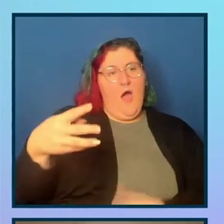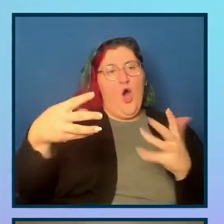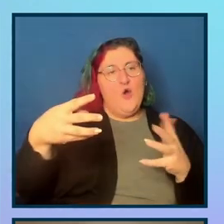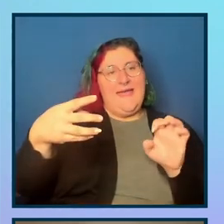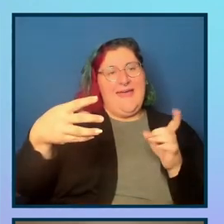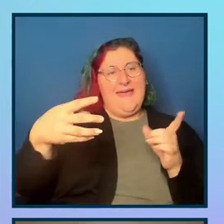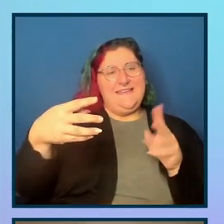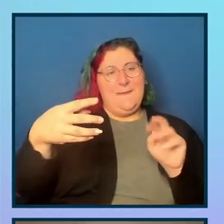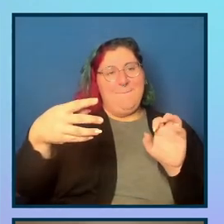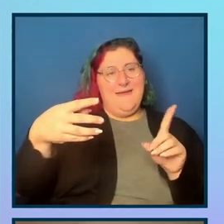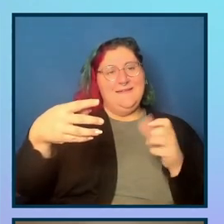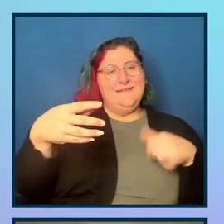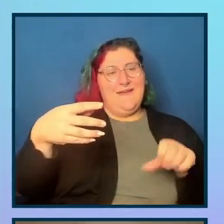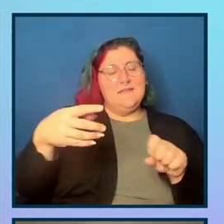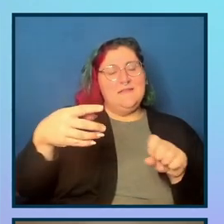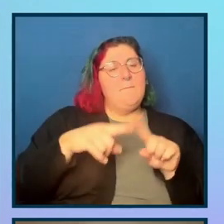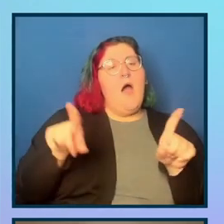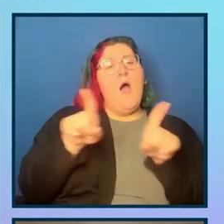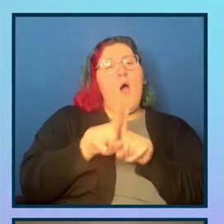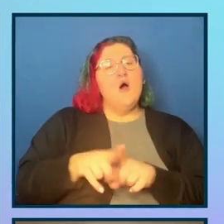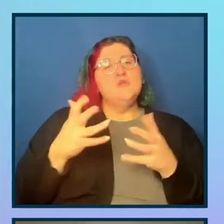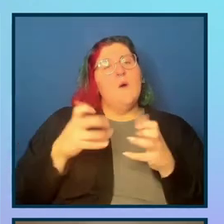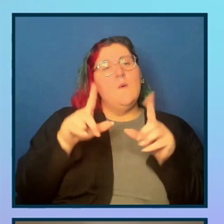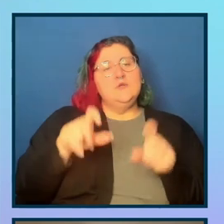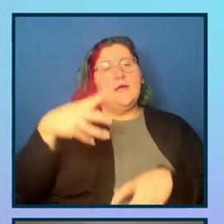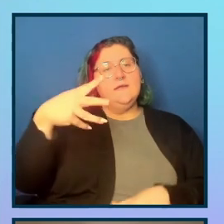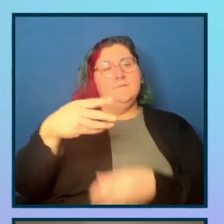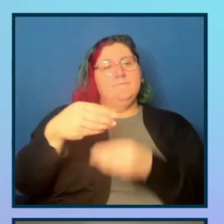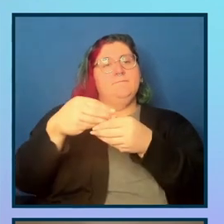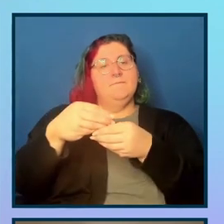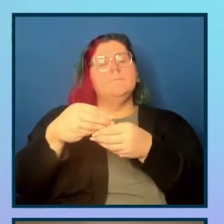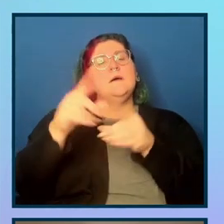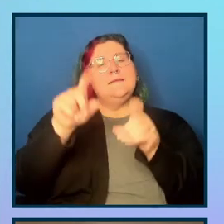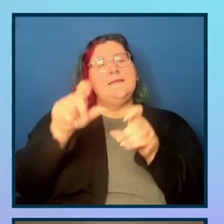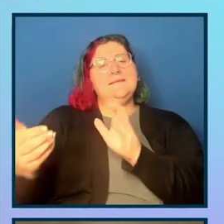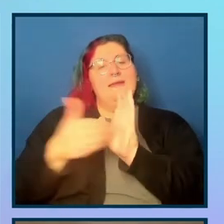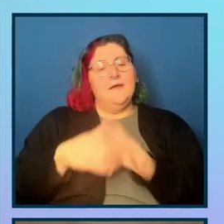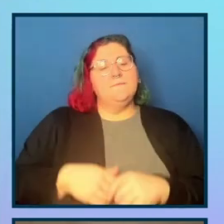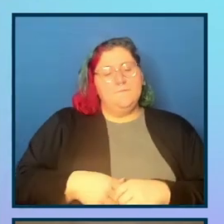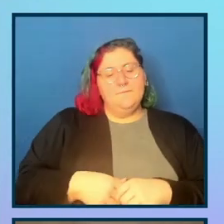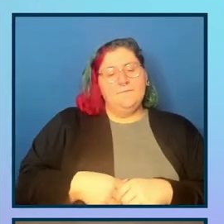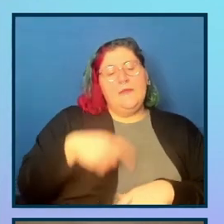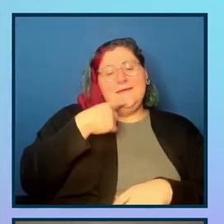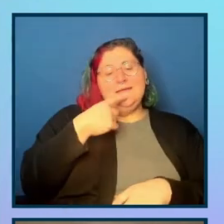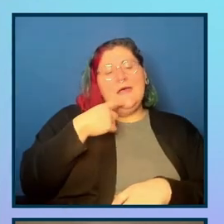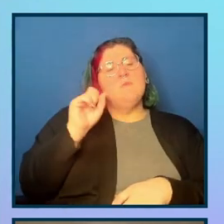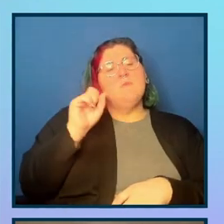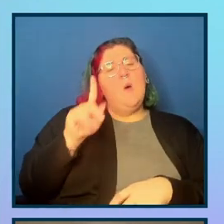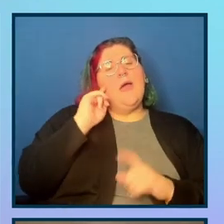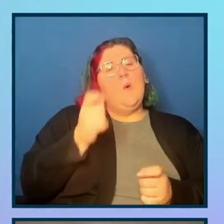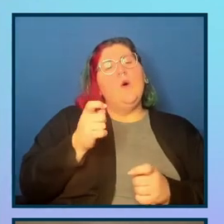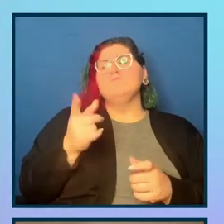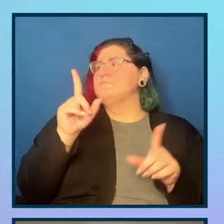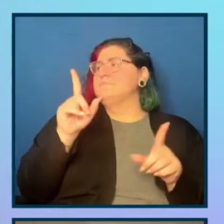yet. want to test the collapse state. So I'm going to go down to this test another state for this element button, click it. It's saying, okay, cool. Put it in that state and we'll